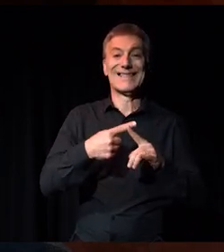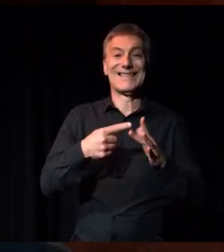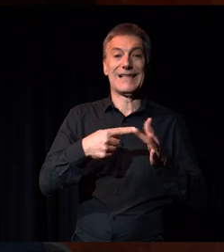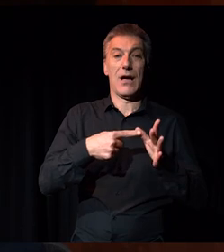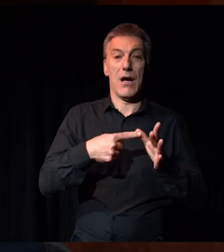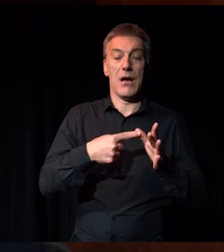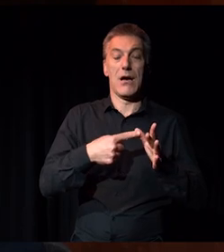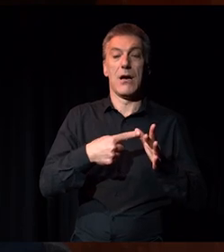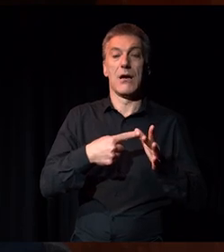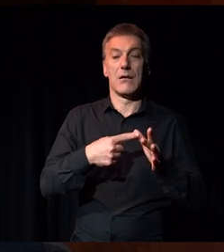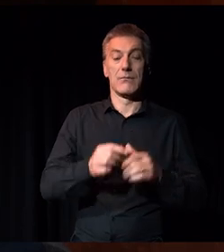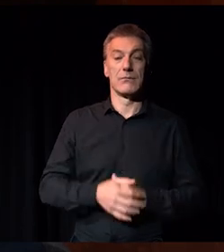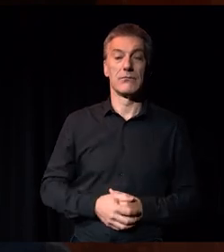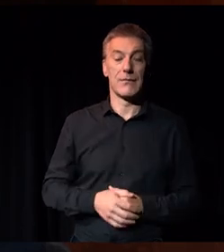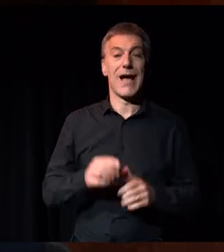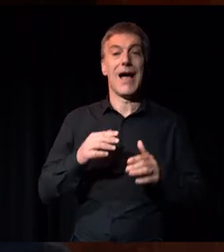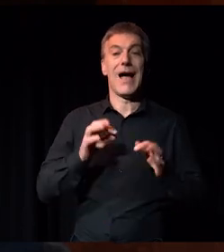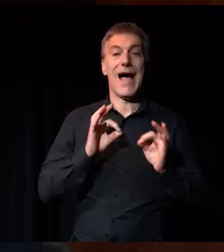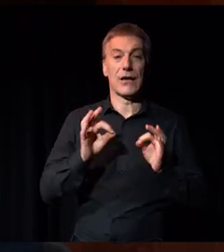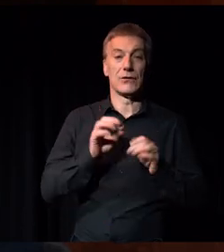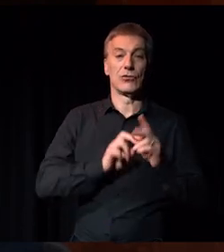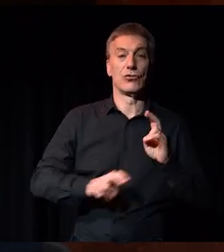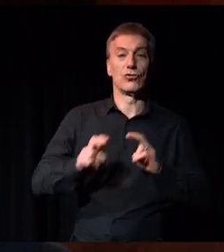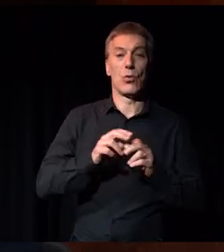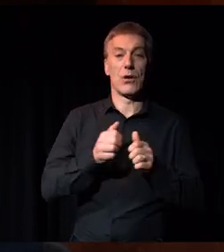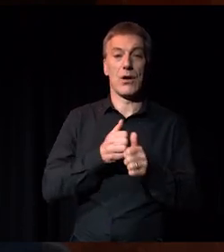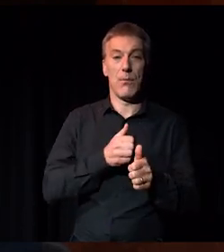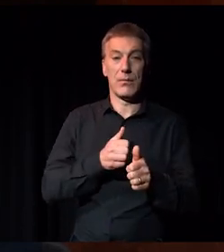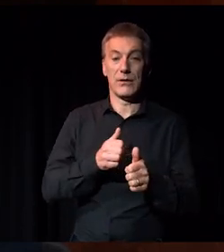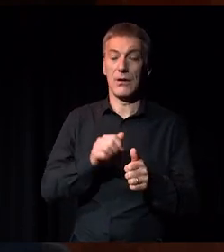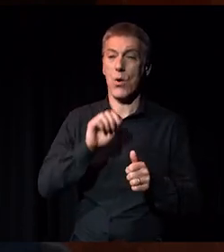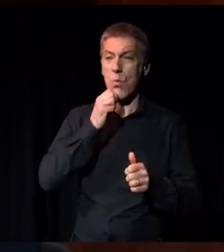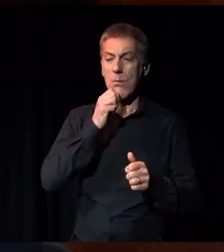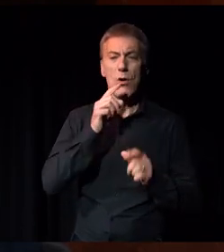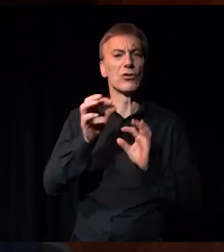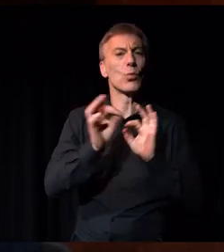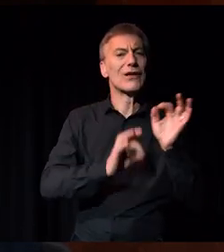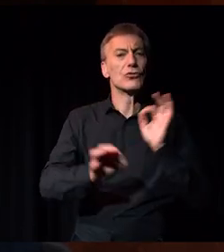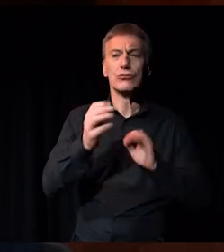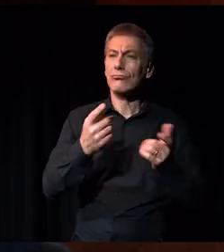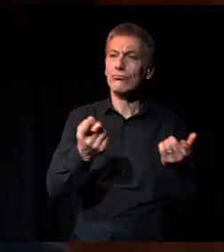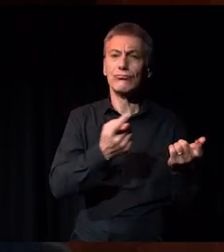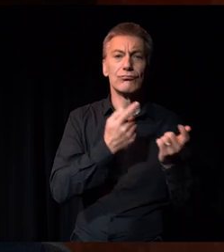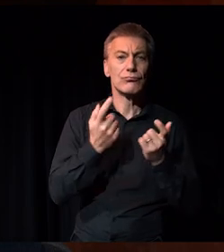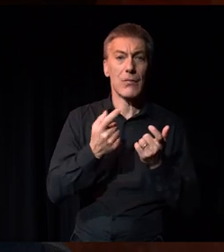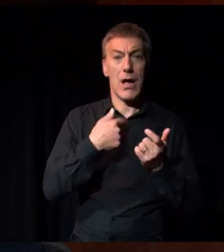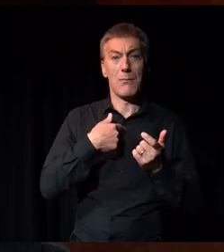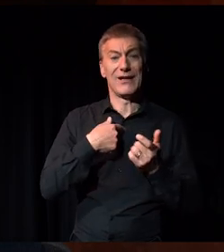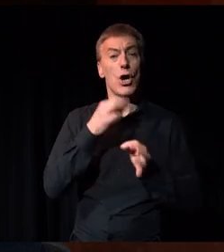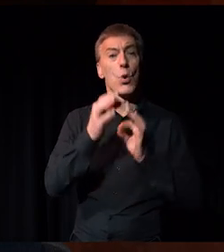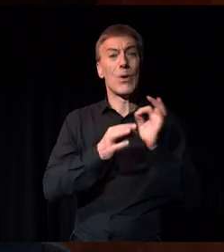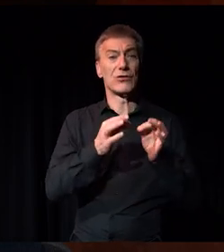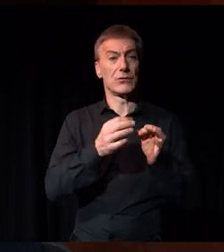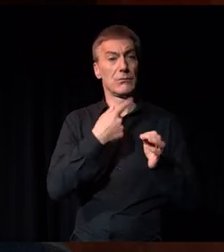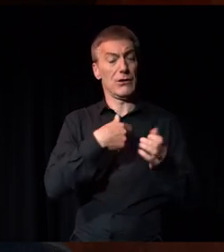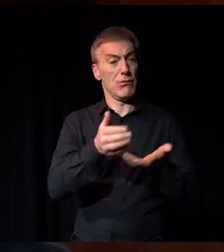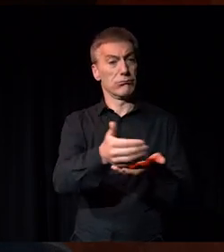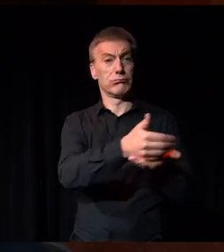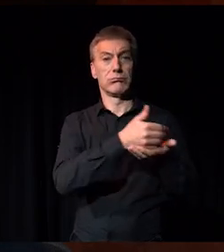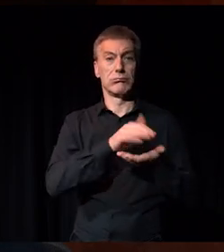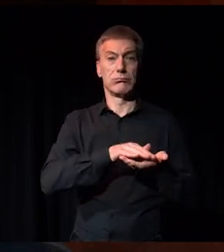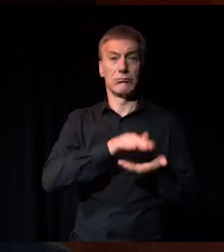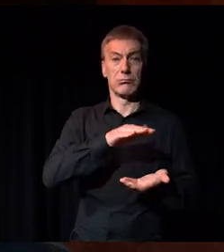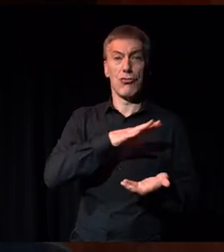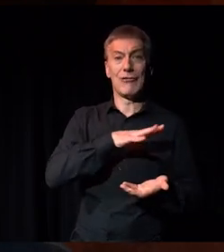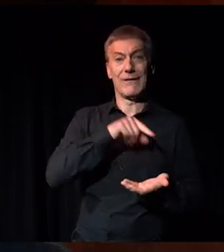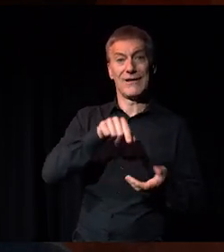practical solutions and research and we'll also be hearing from you. We've been collating questions in the run-up to today's